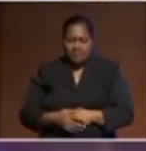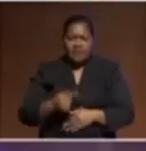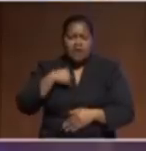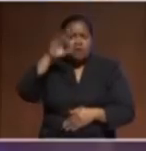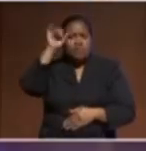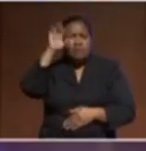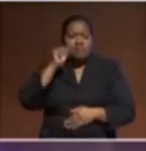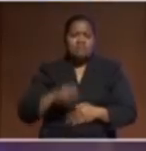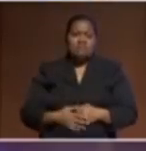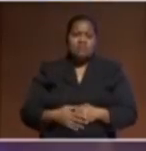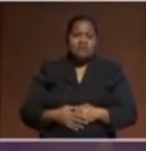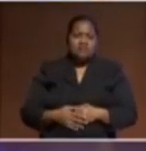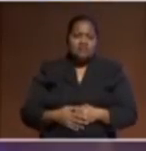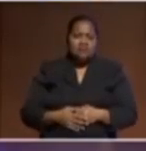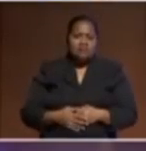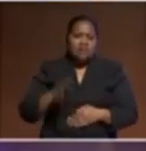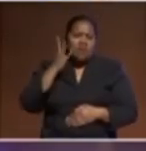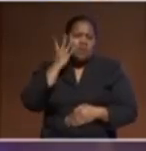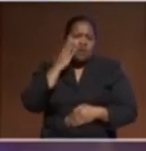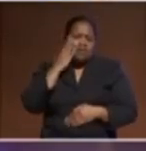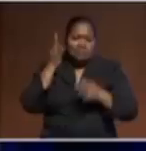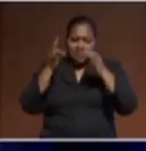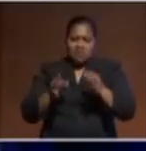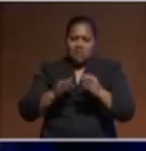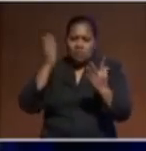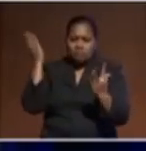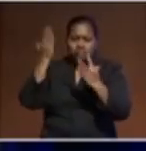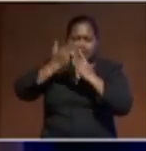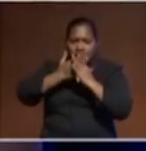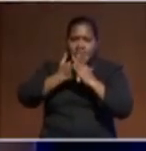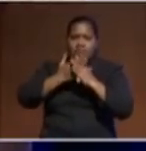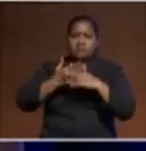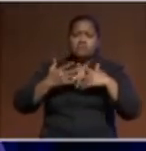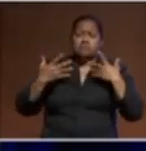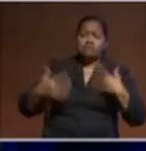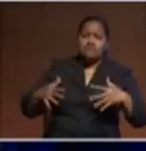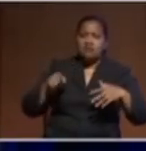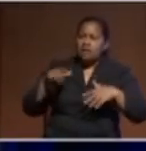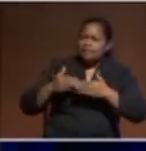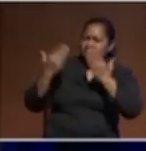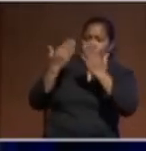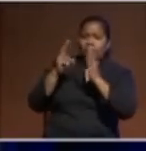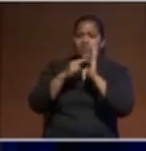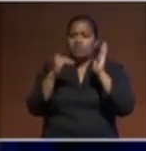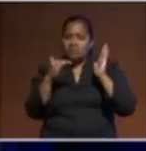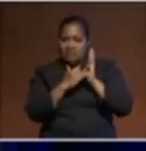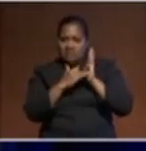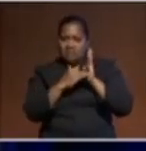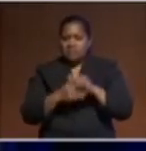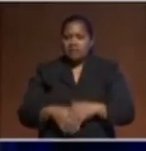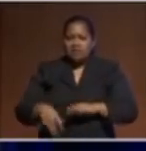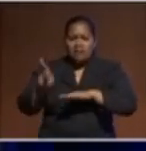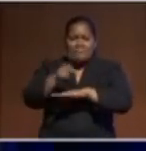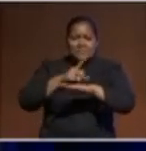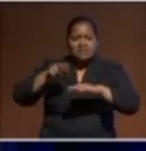the big decision of closing our borders. And that was huge for New Zealand, as it is any of the Pacific nations who have such